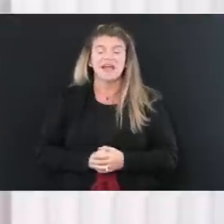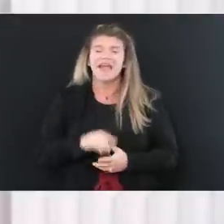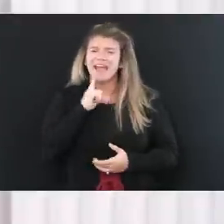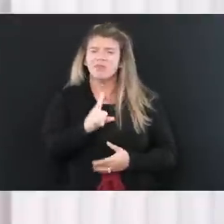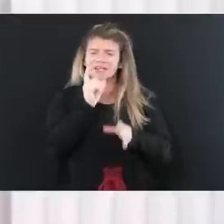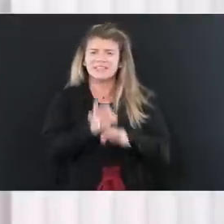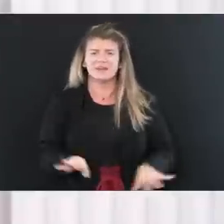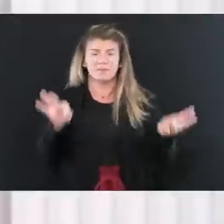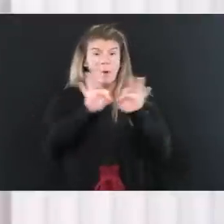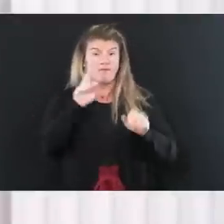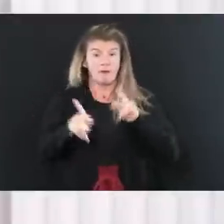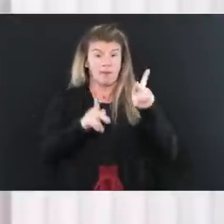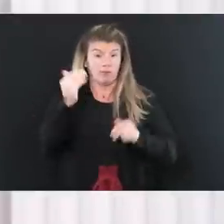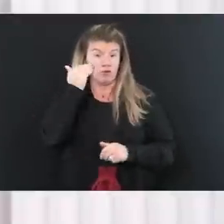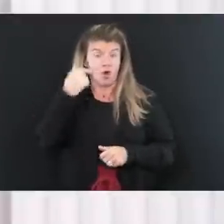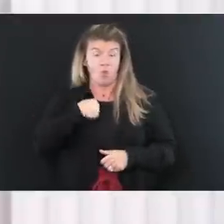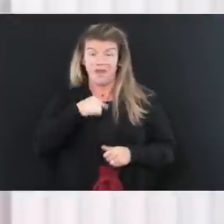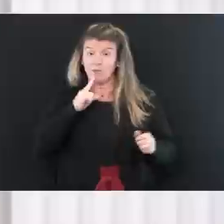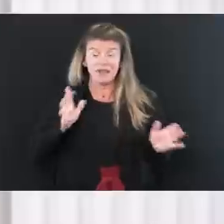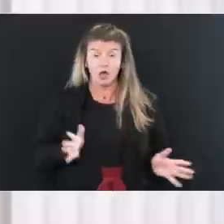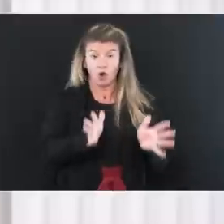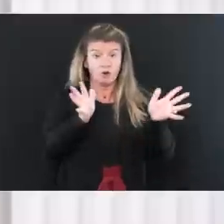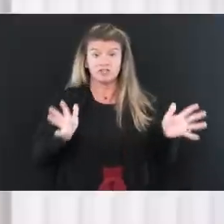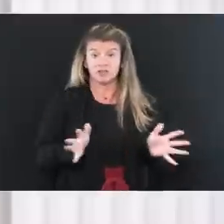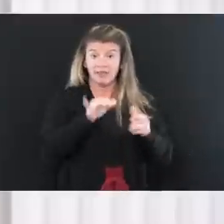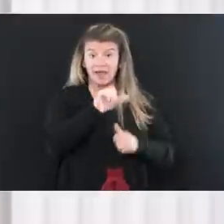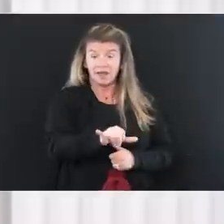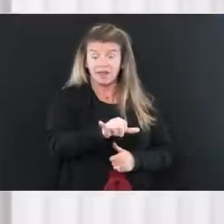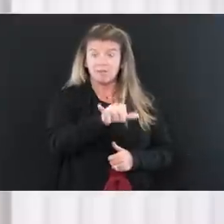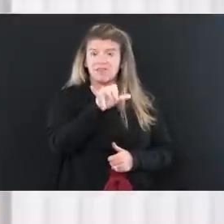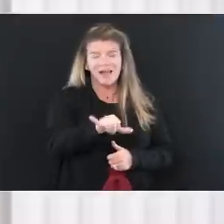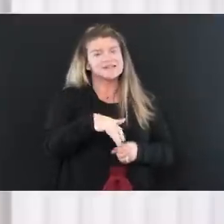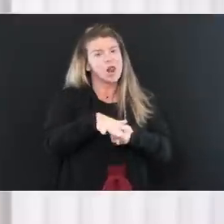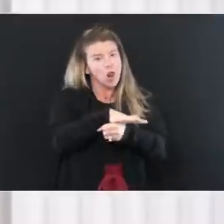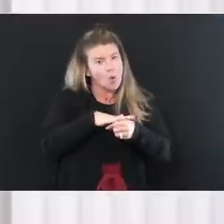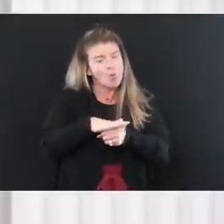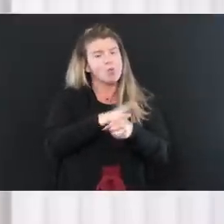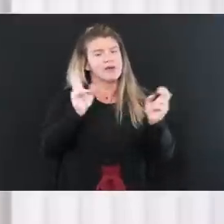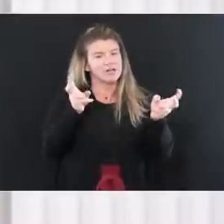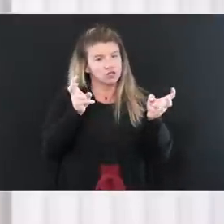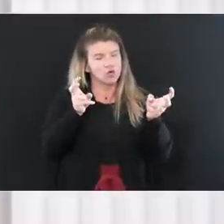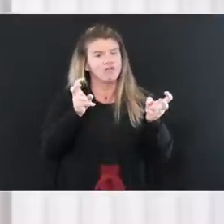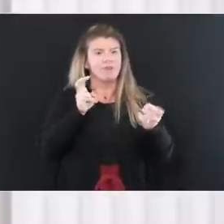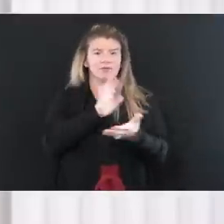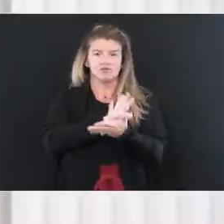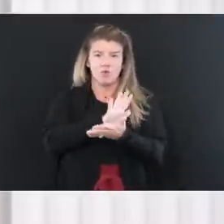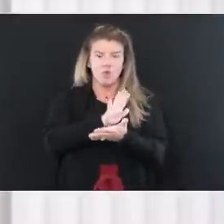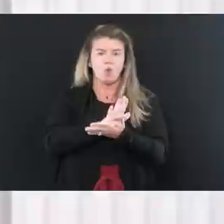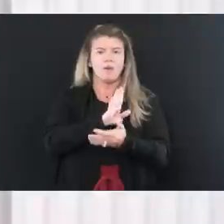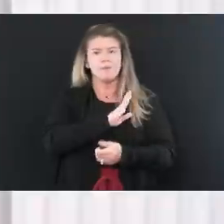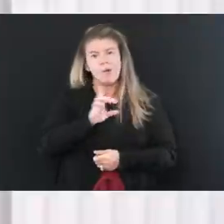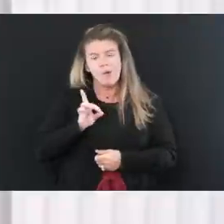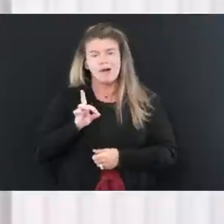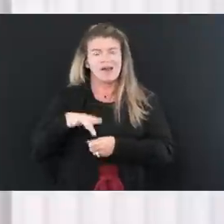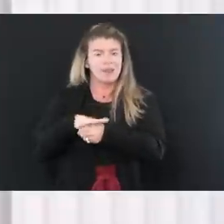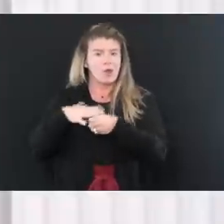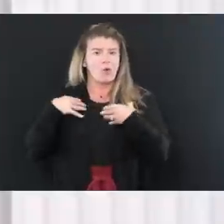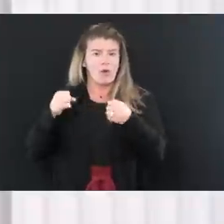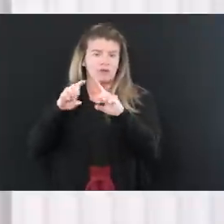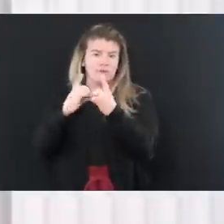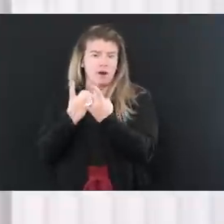folks to know. We would encourage that. But that is really a local issue from the standpoint of the school boards and local health departments